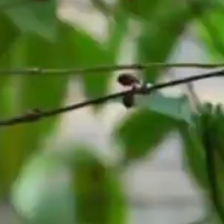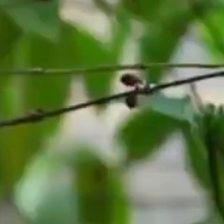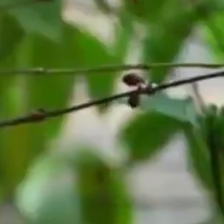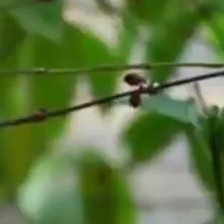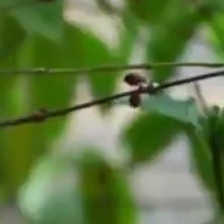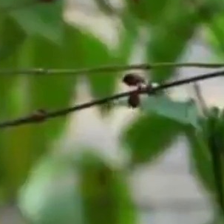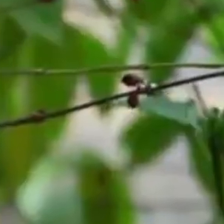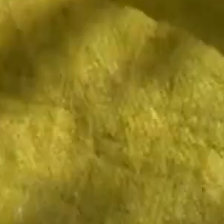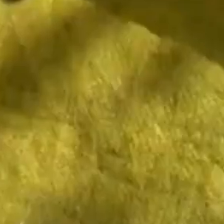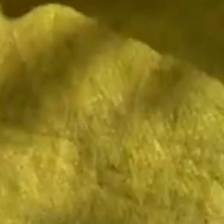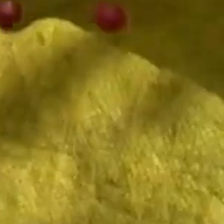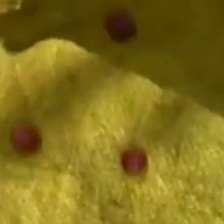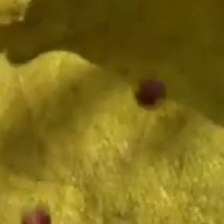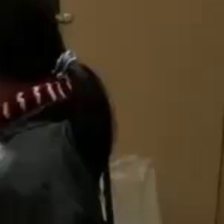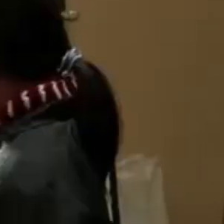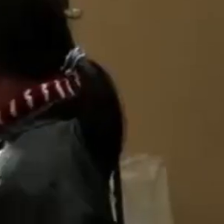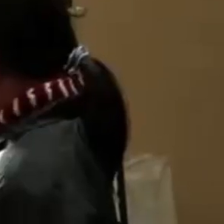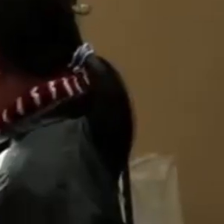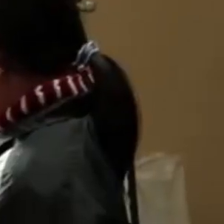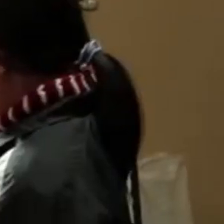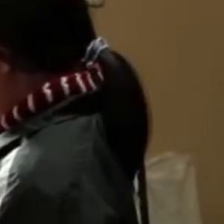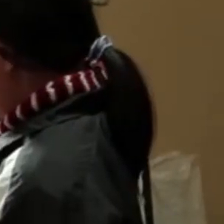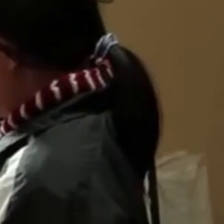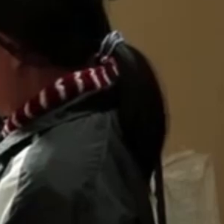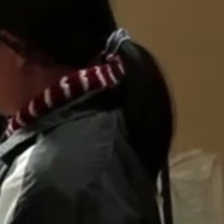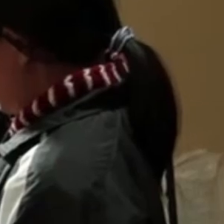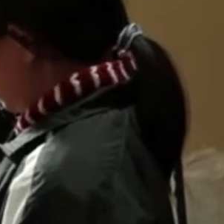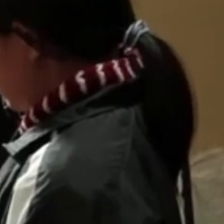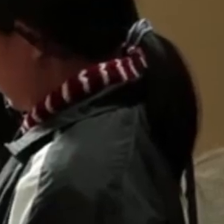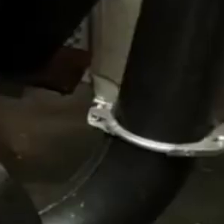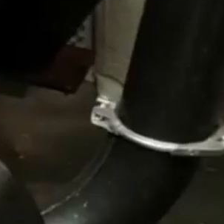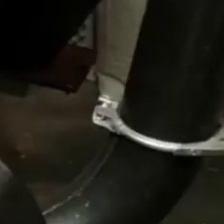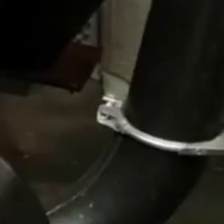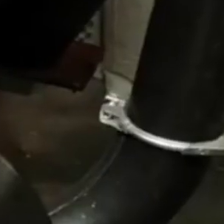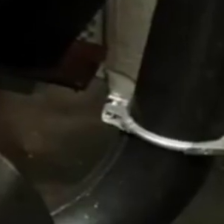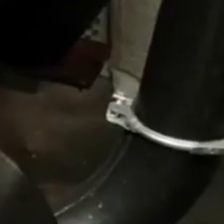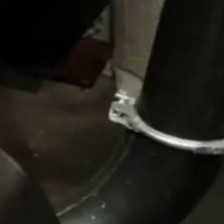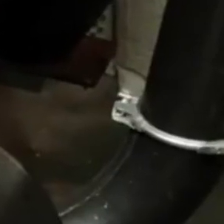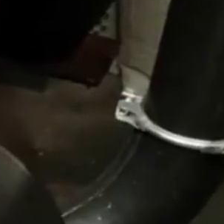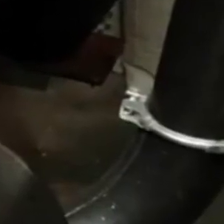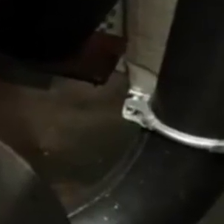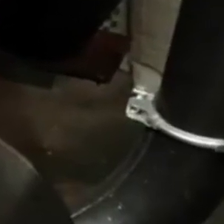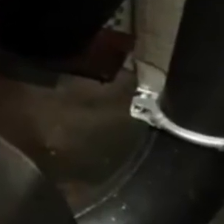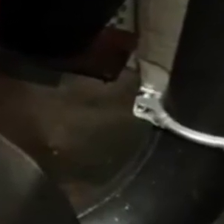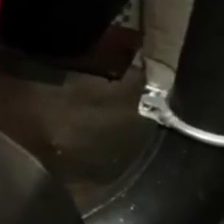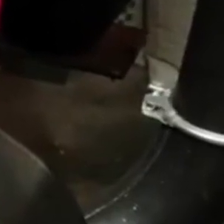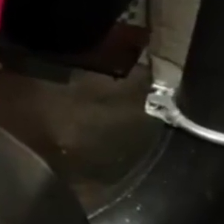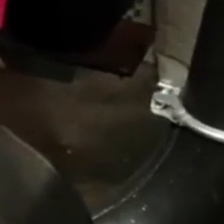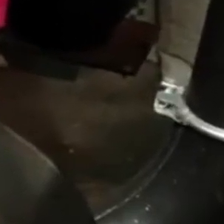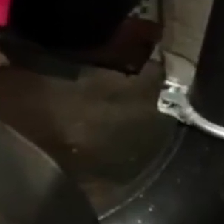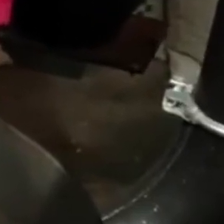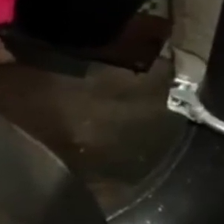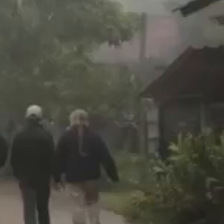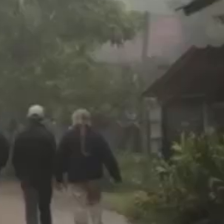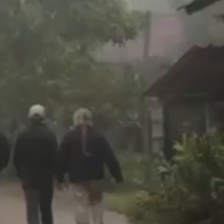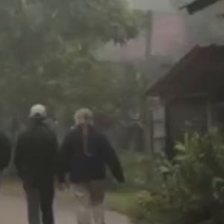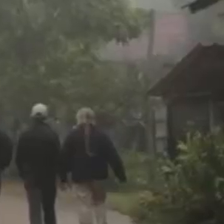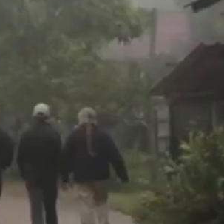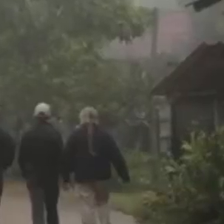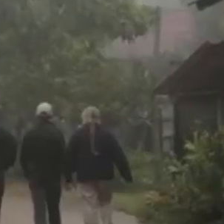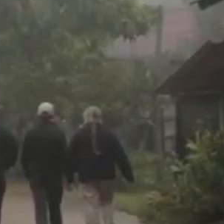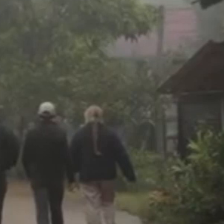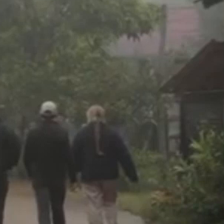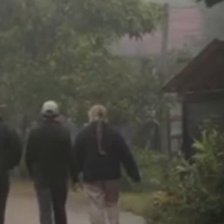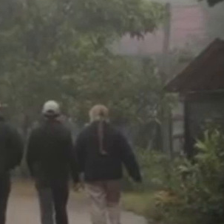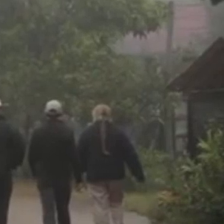trees, harvest the beans, roast them, and sell them. And this became an income generation project. At one